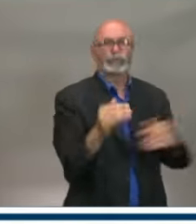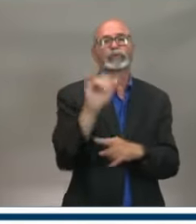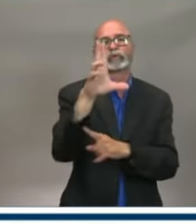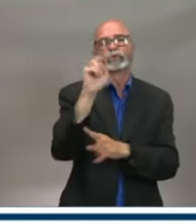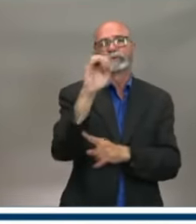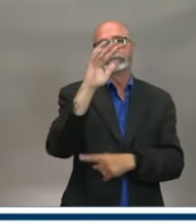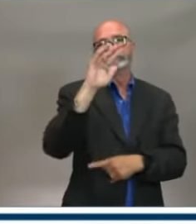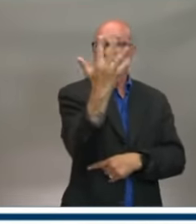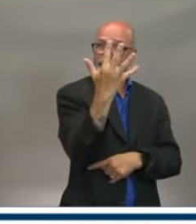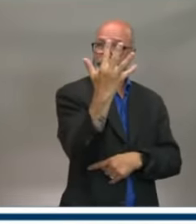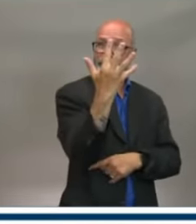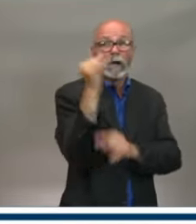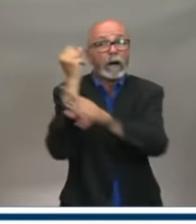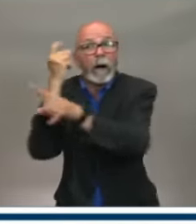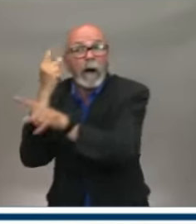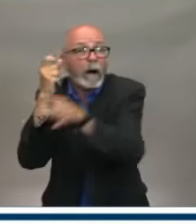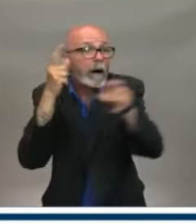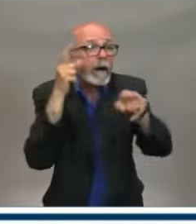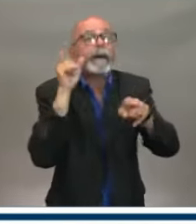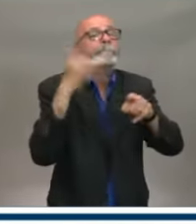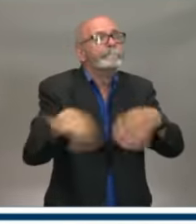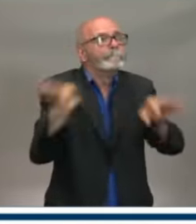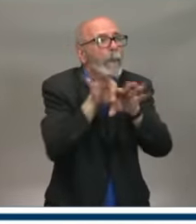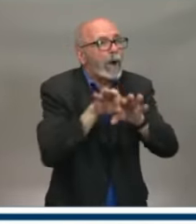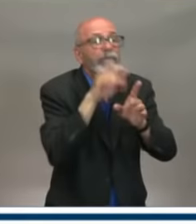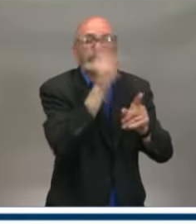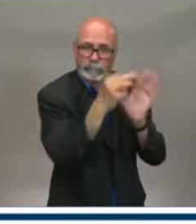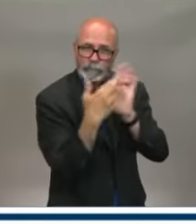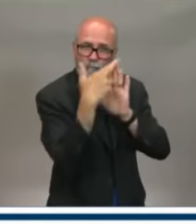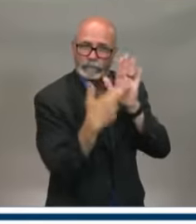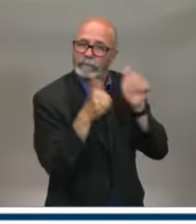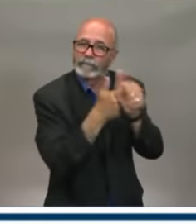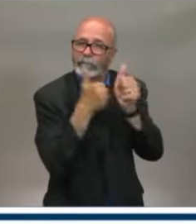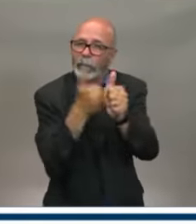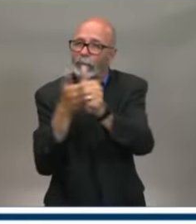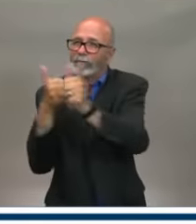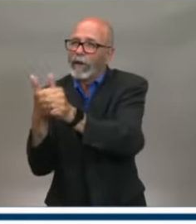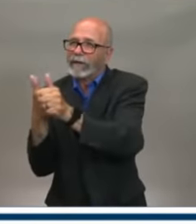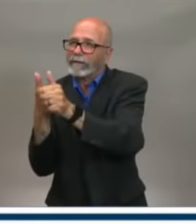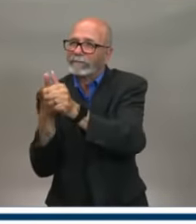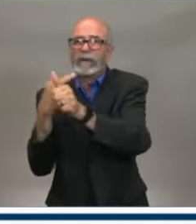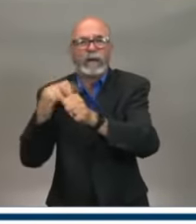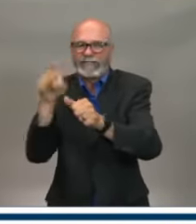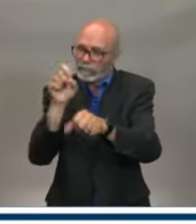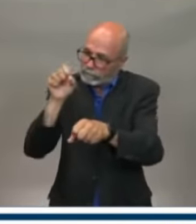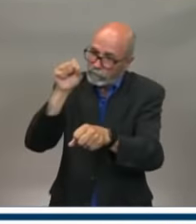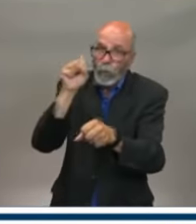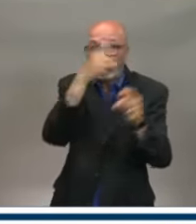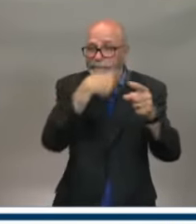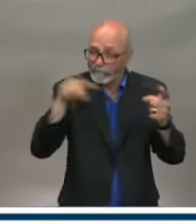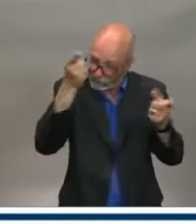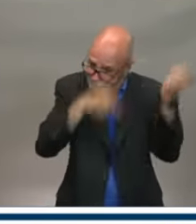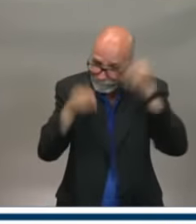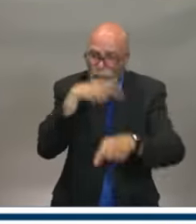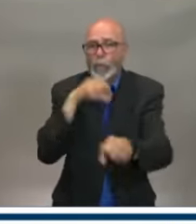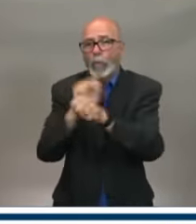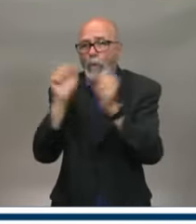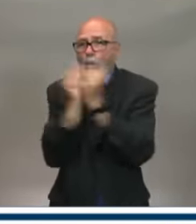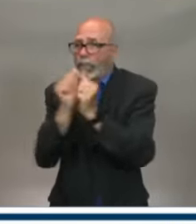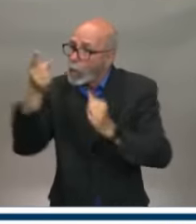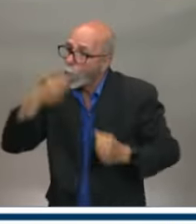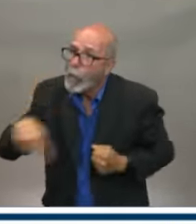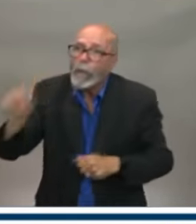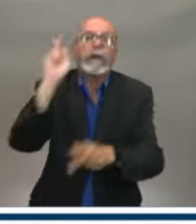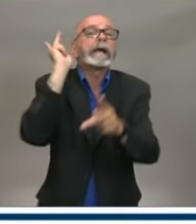protocols are being met. And we're working with those businesses to make details of their protocols available for the public to see.